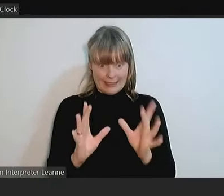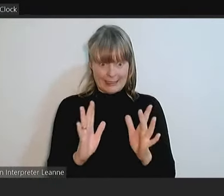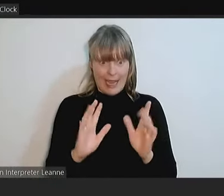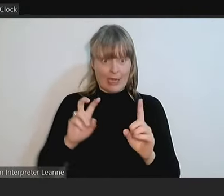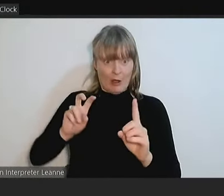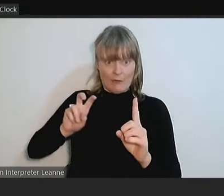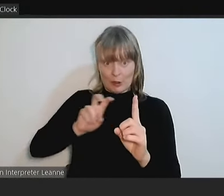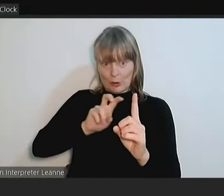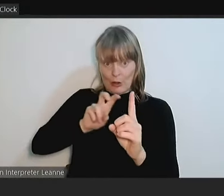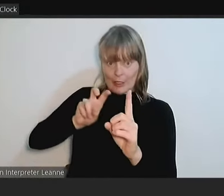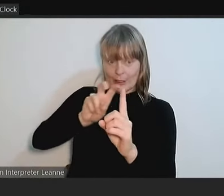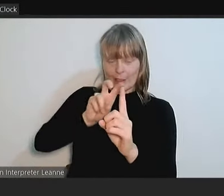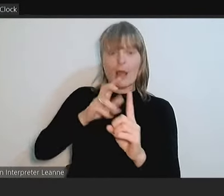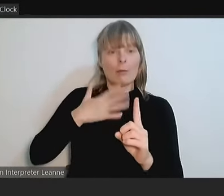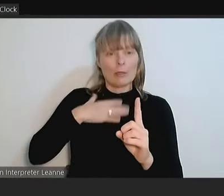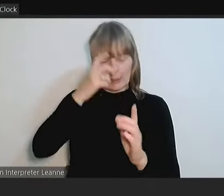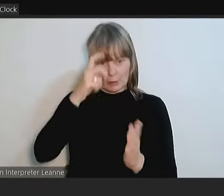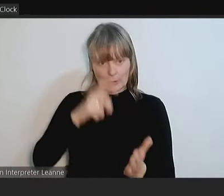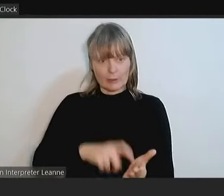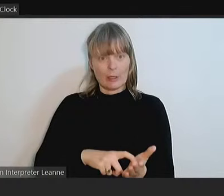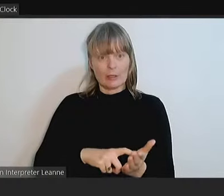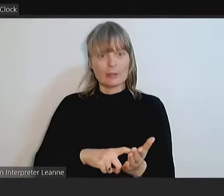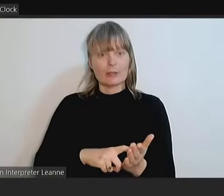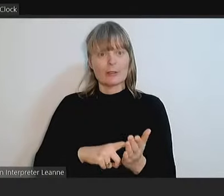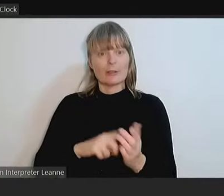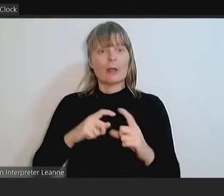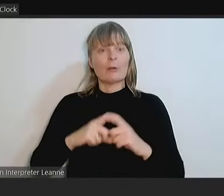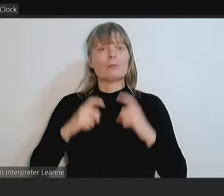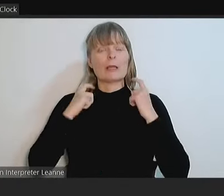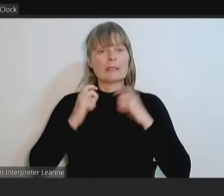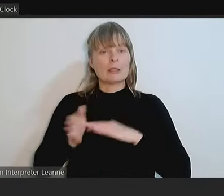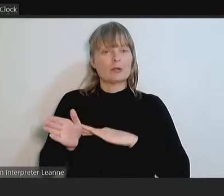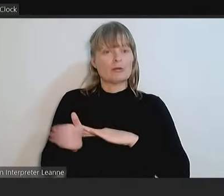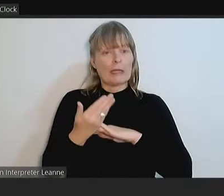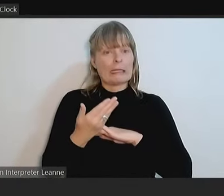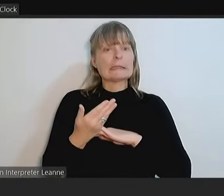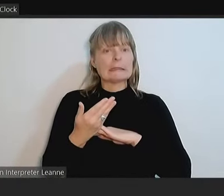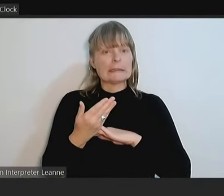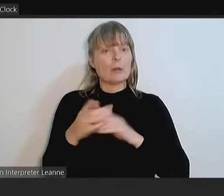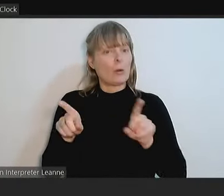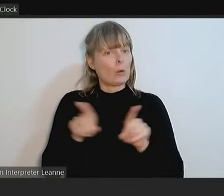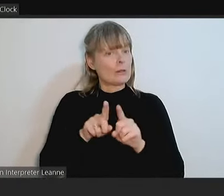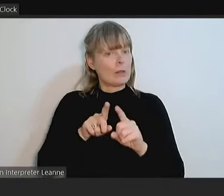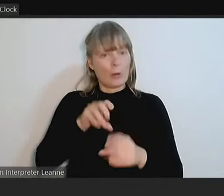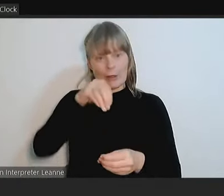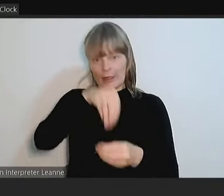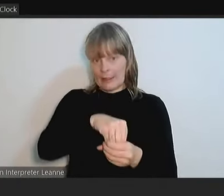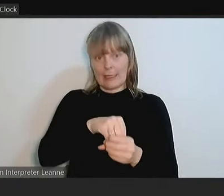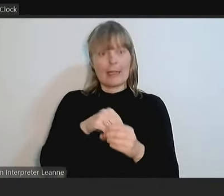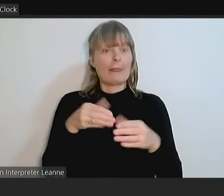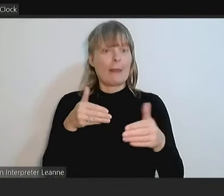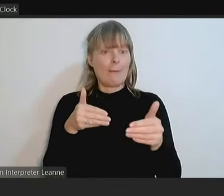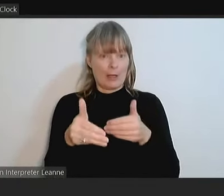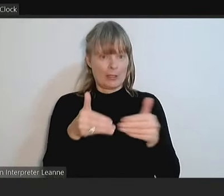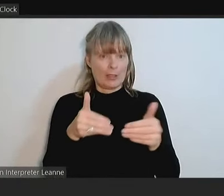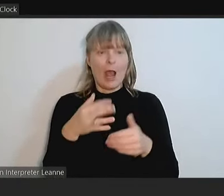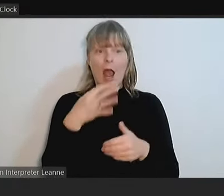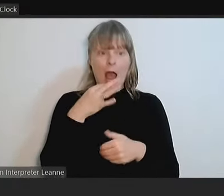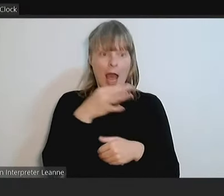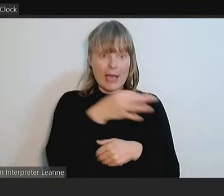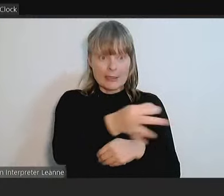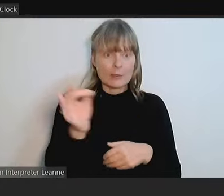also acknowledge the Preston Cricket nets also in the budget. And I ask my fellow councillors to support the scoping of these in the project.